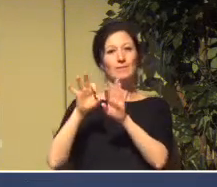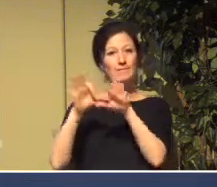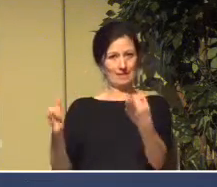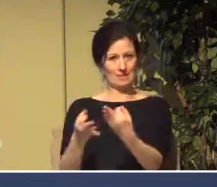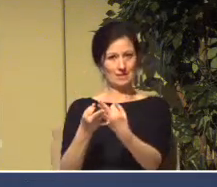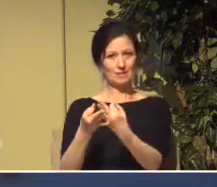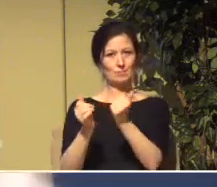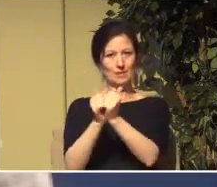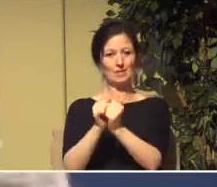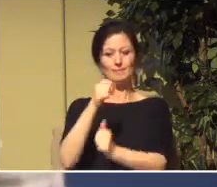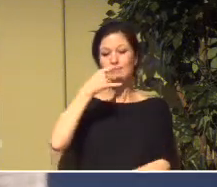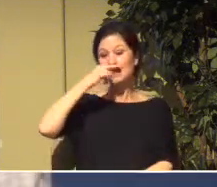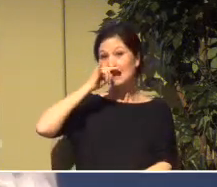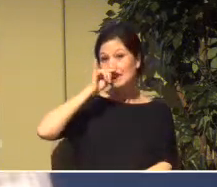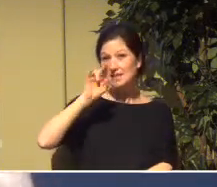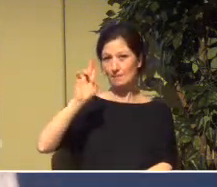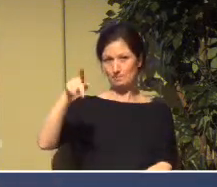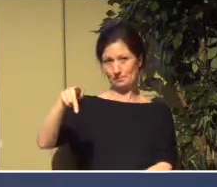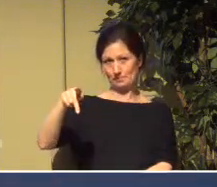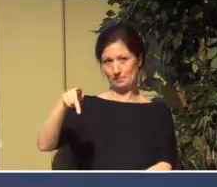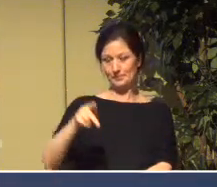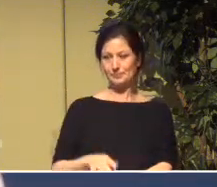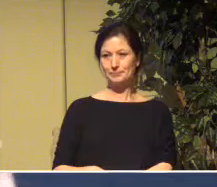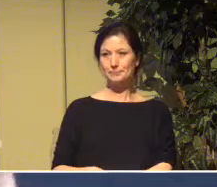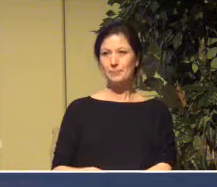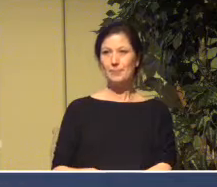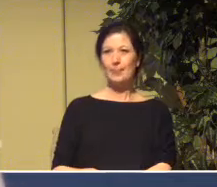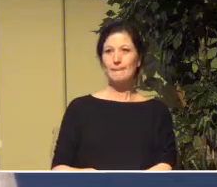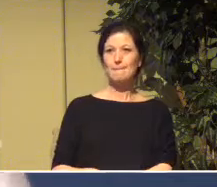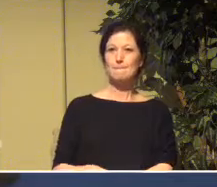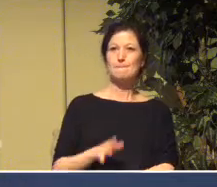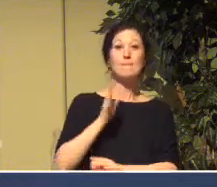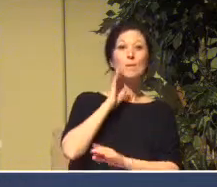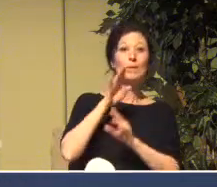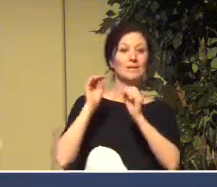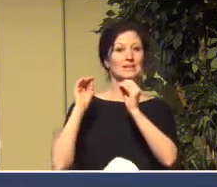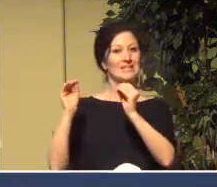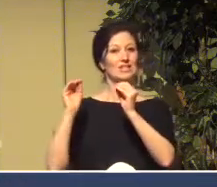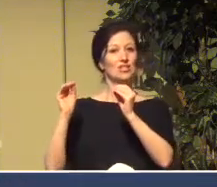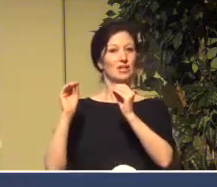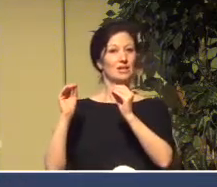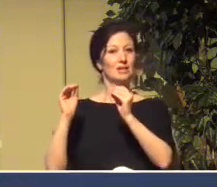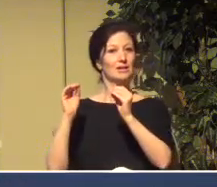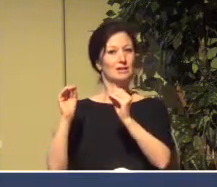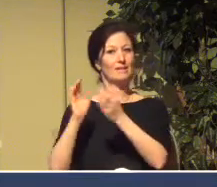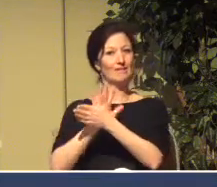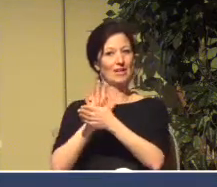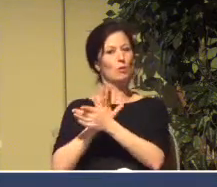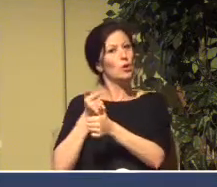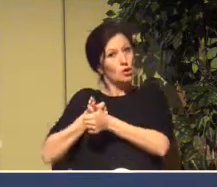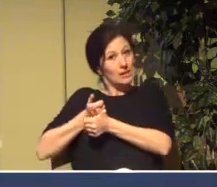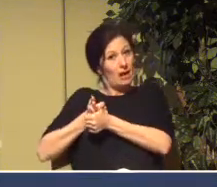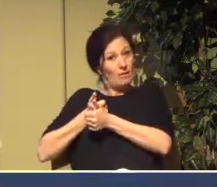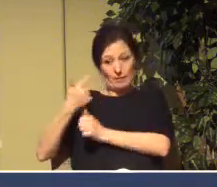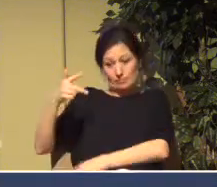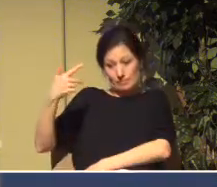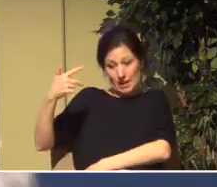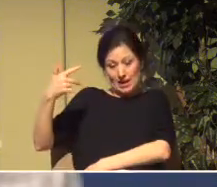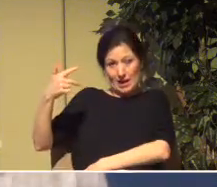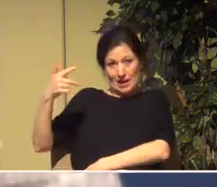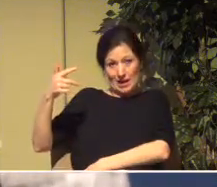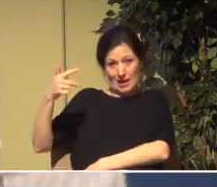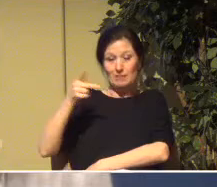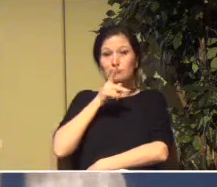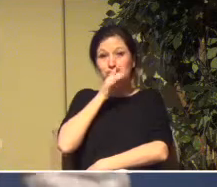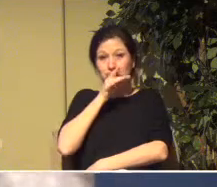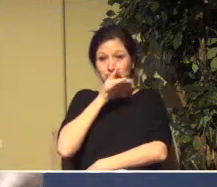that are part of our community and she's putting on their teaching videos that she's making and crafts that you can do